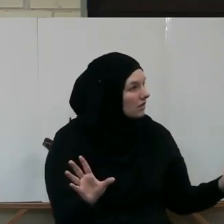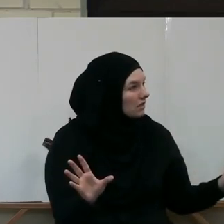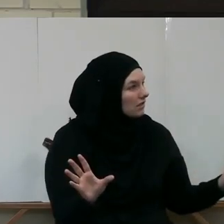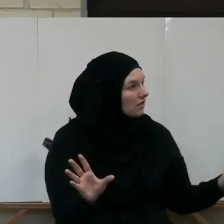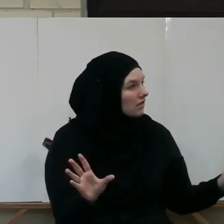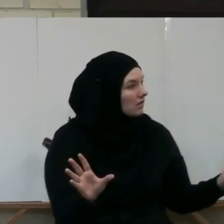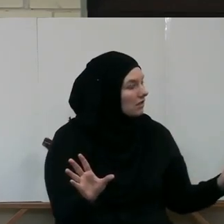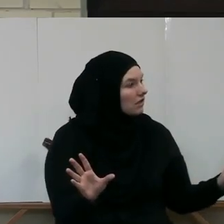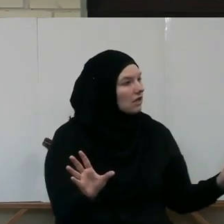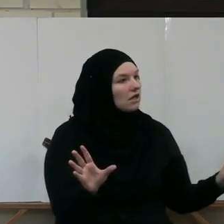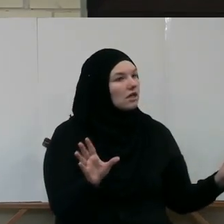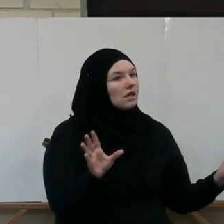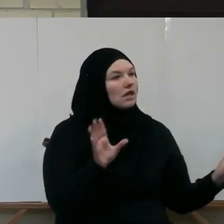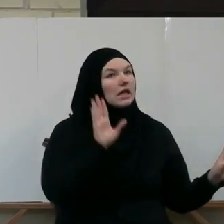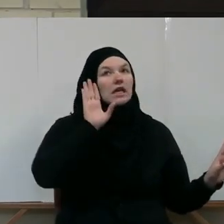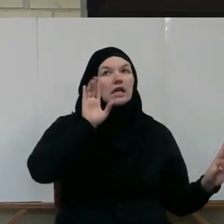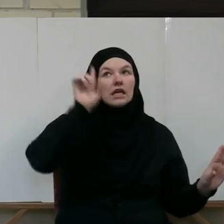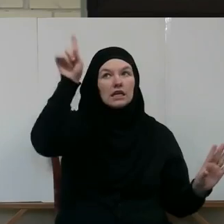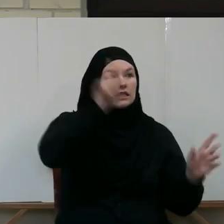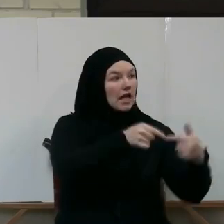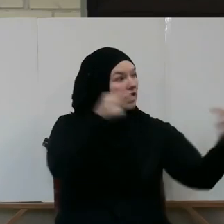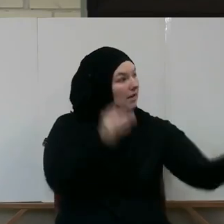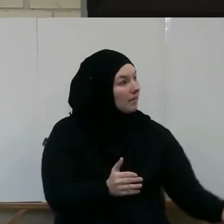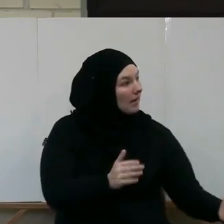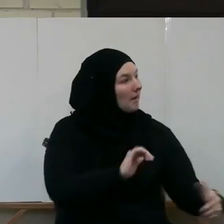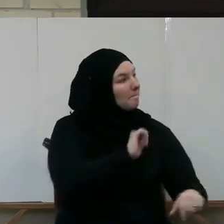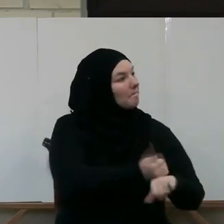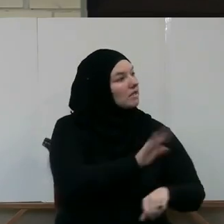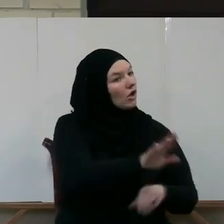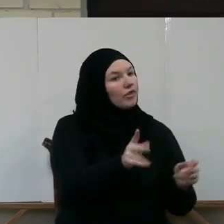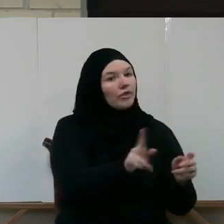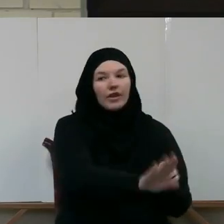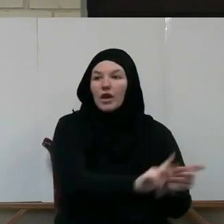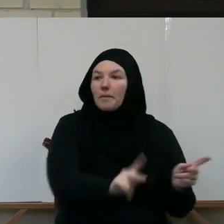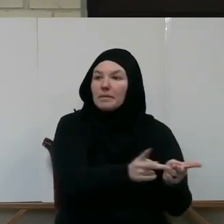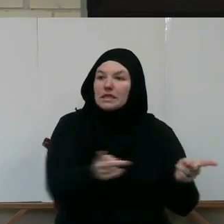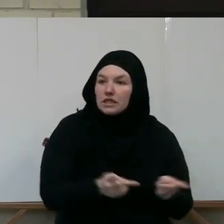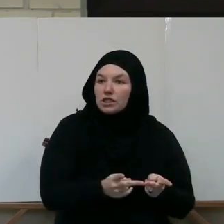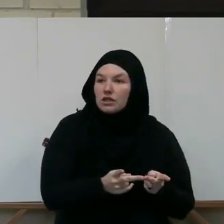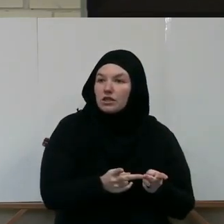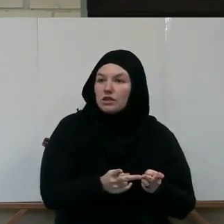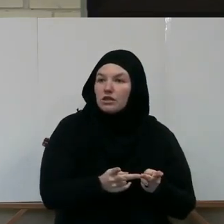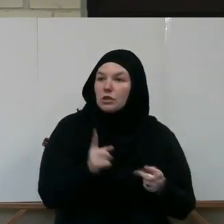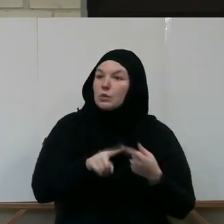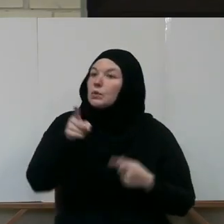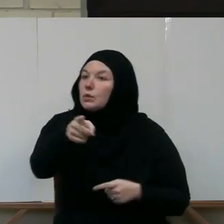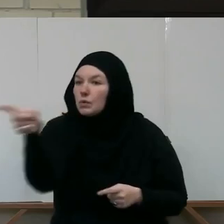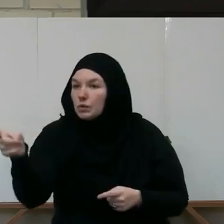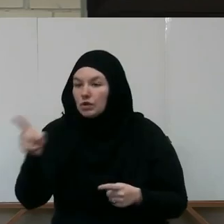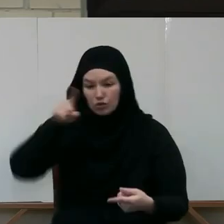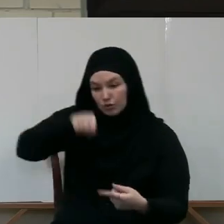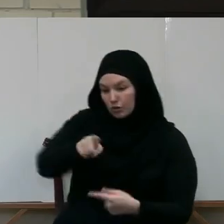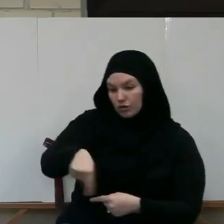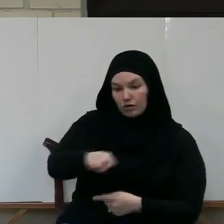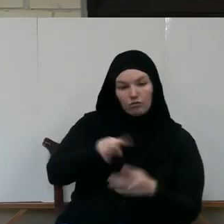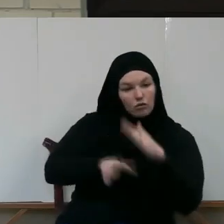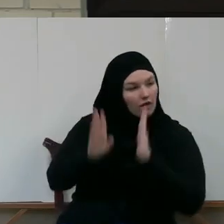them for His enemies based on their position towards you, towards the Prophet, towards the